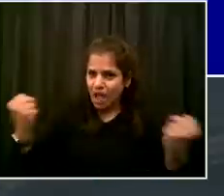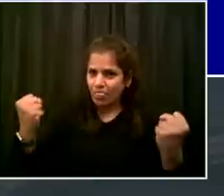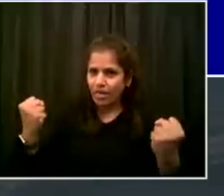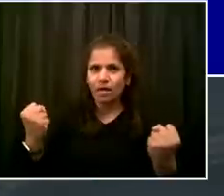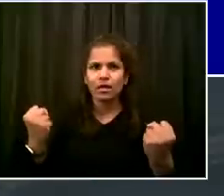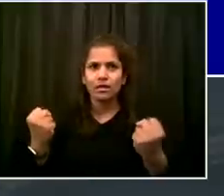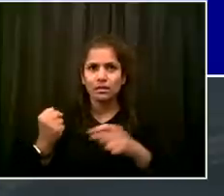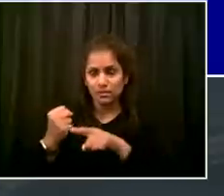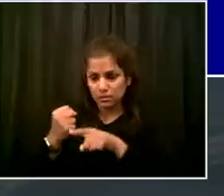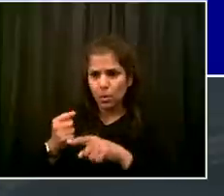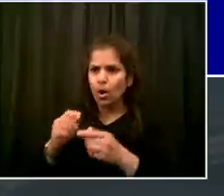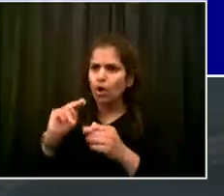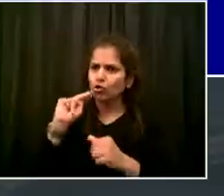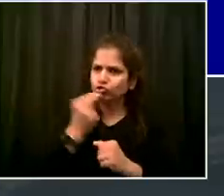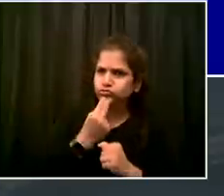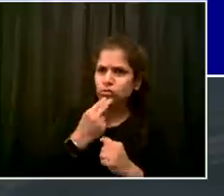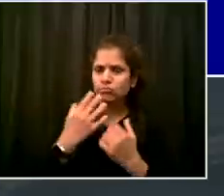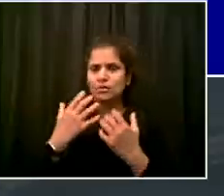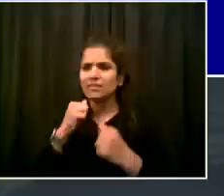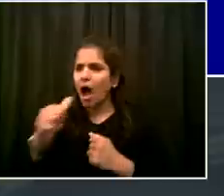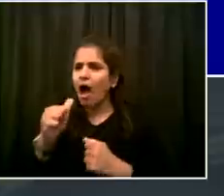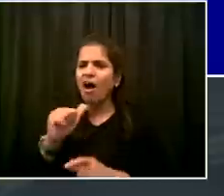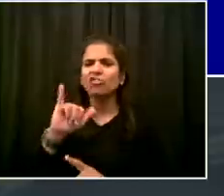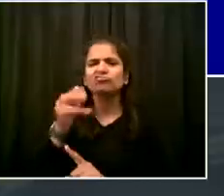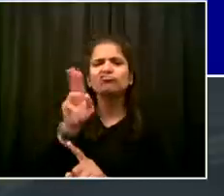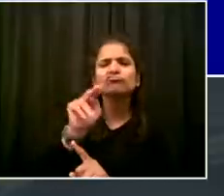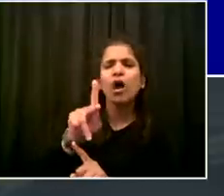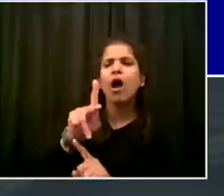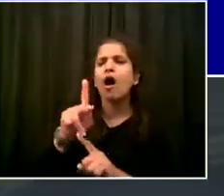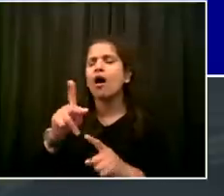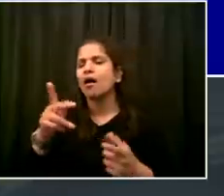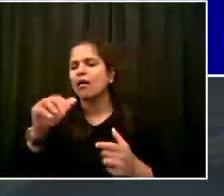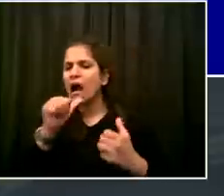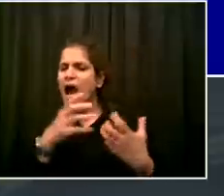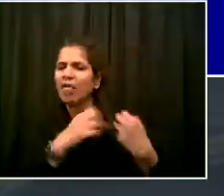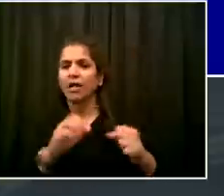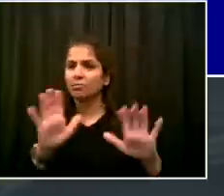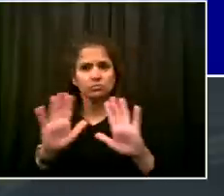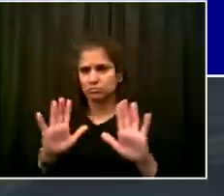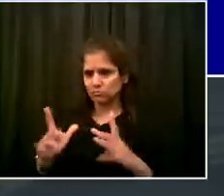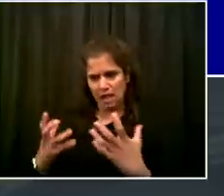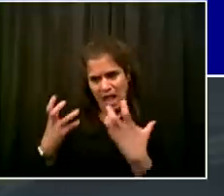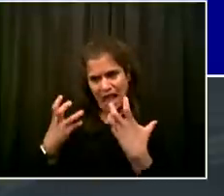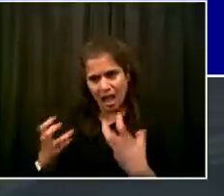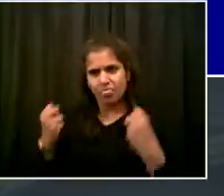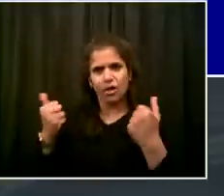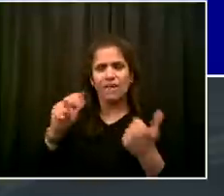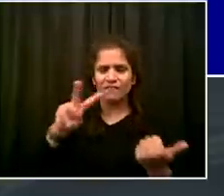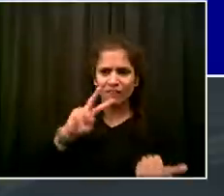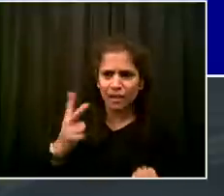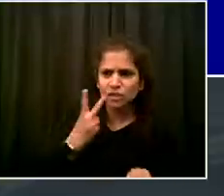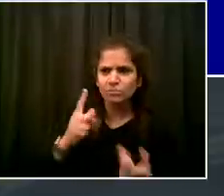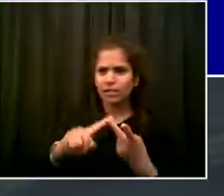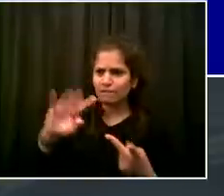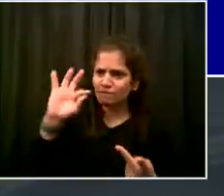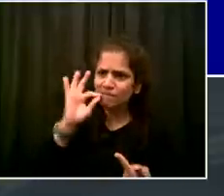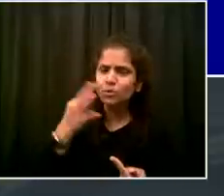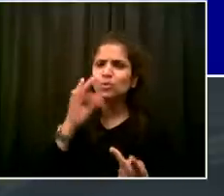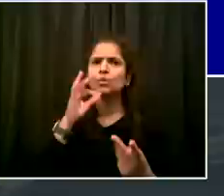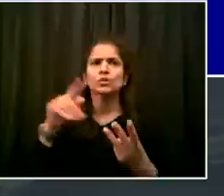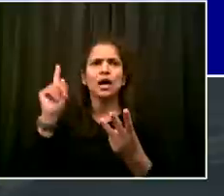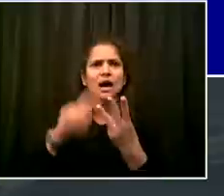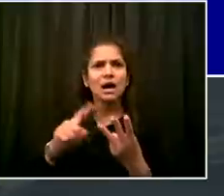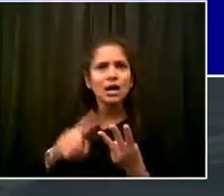grains, doesn't contain too many calories or too much sodium. That it's arriving on time and is